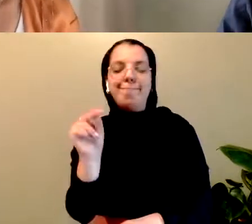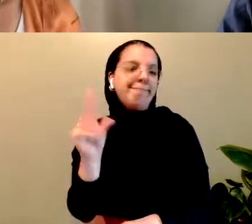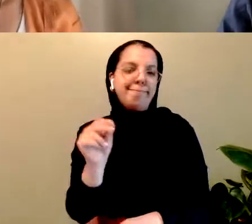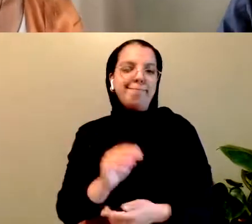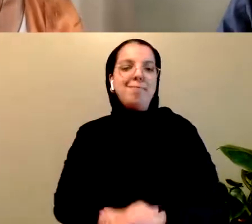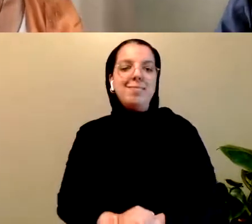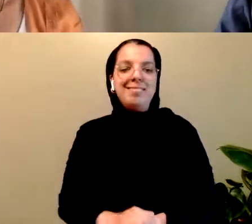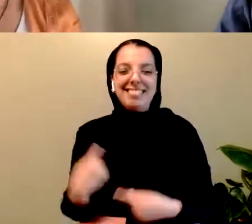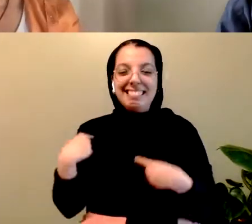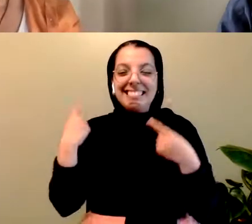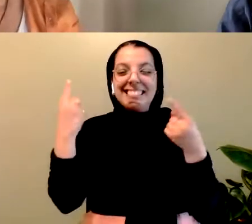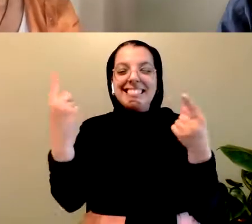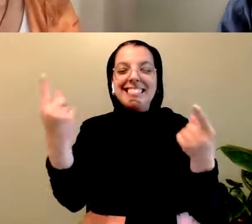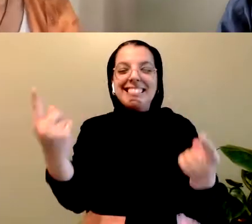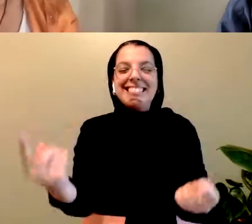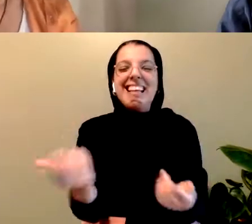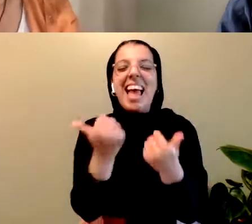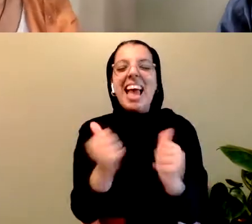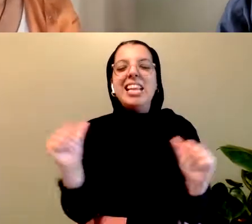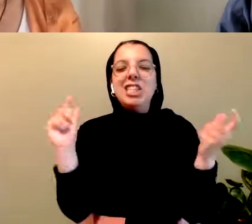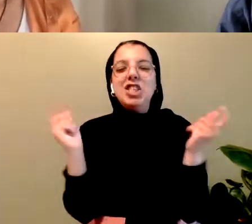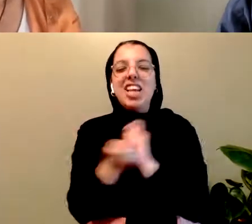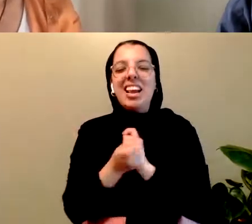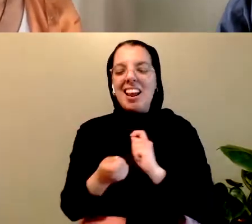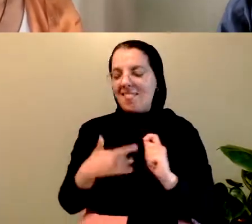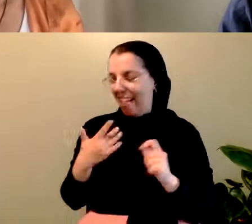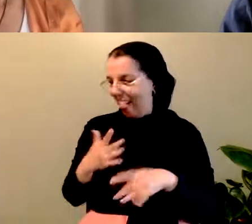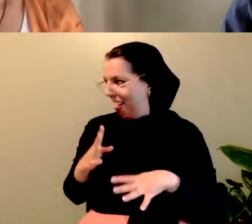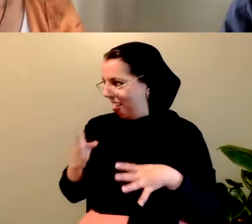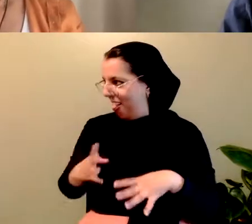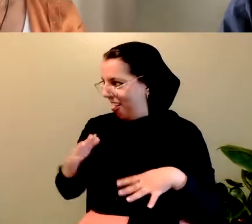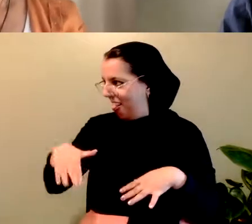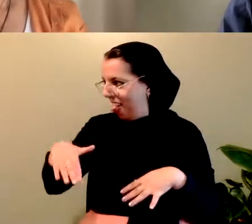so long, any change feels irrevocable and definitive.